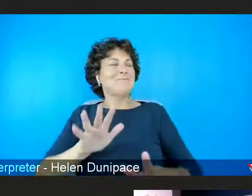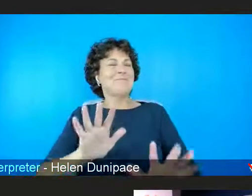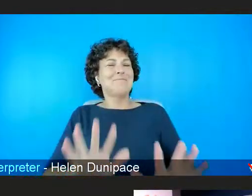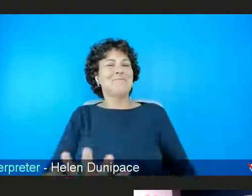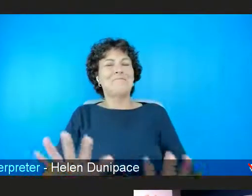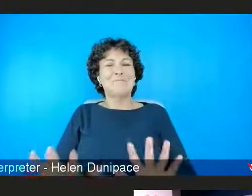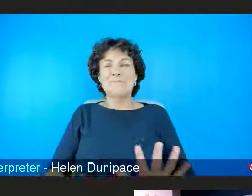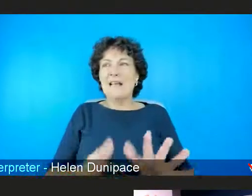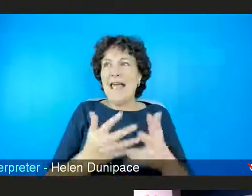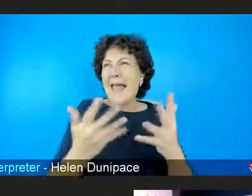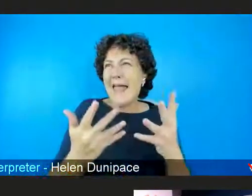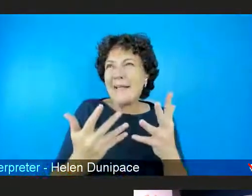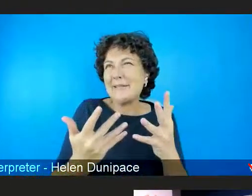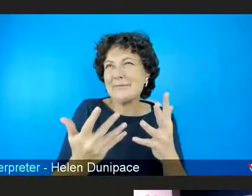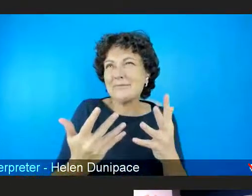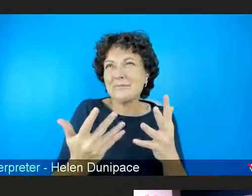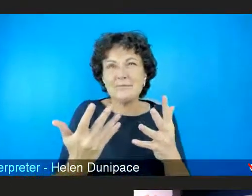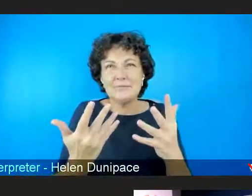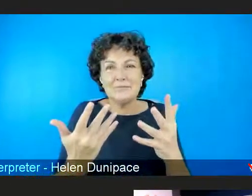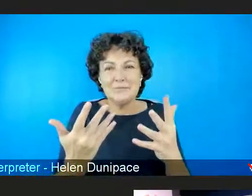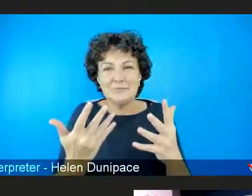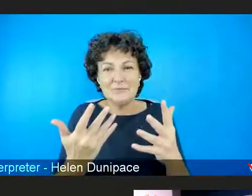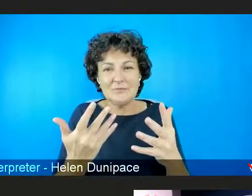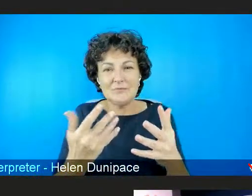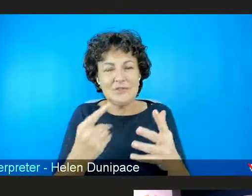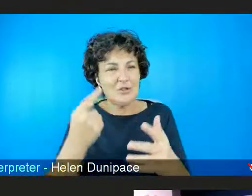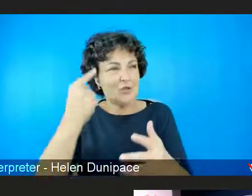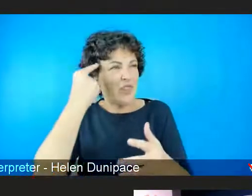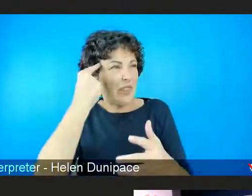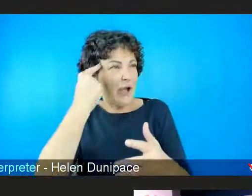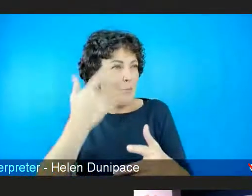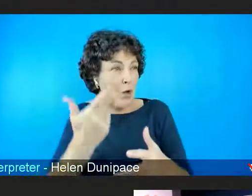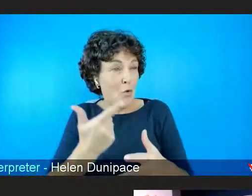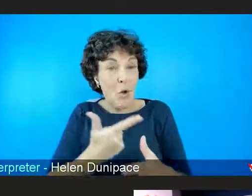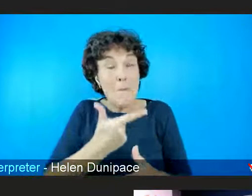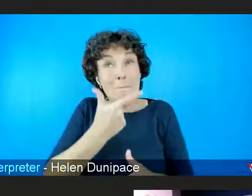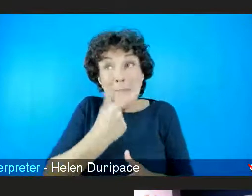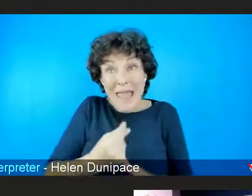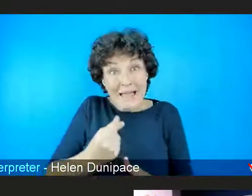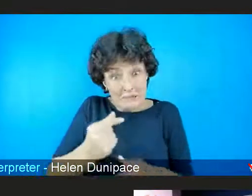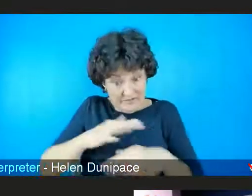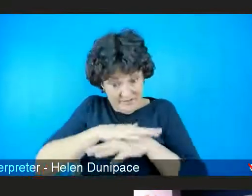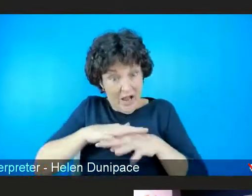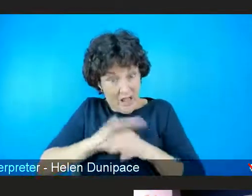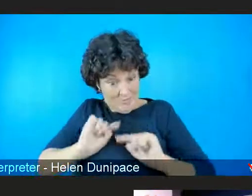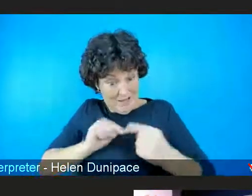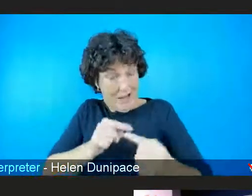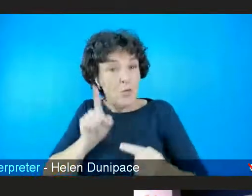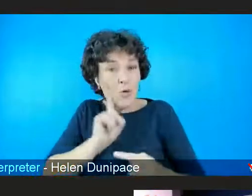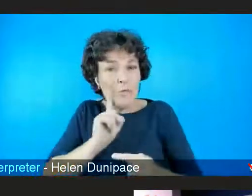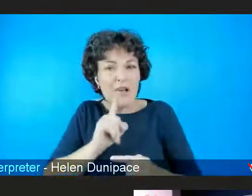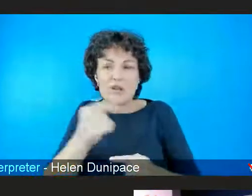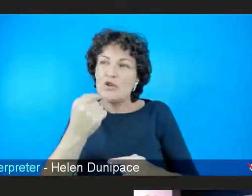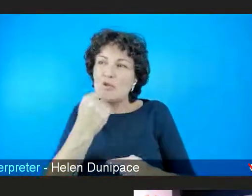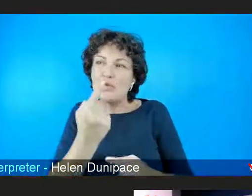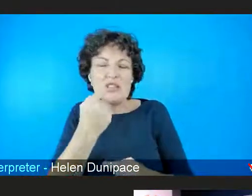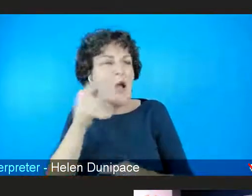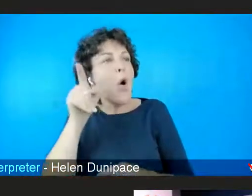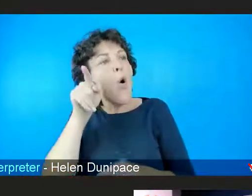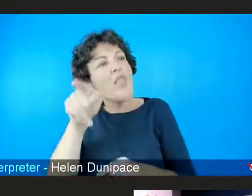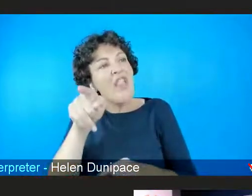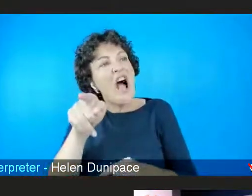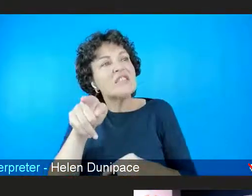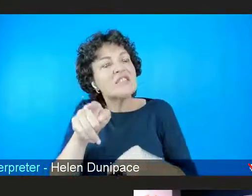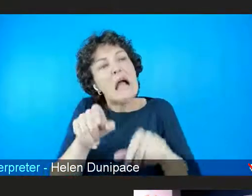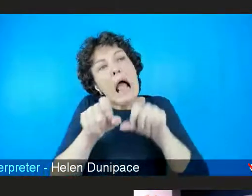to get us to take men's violence against women seriously, by likening it to something else we might take